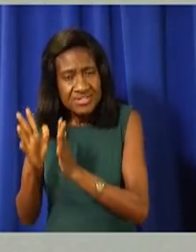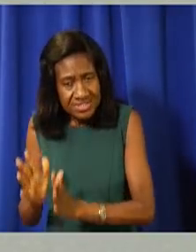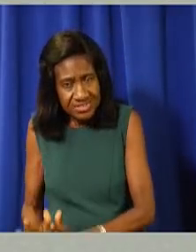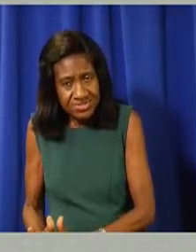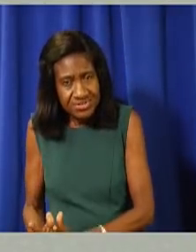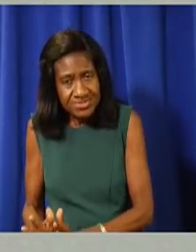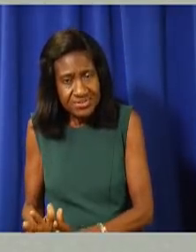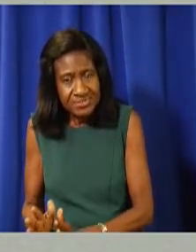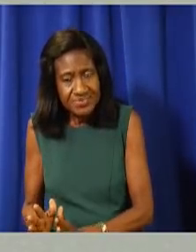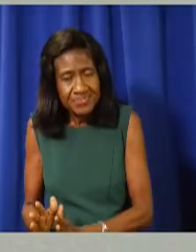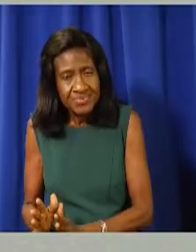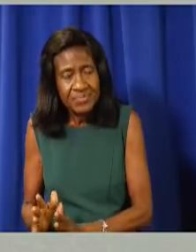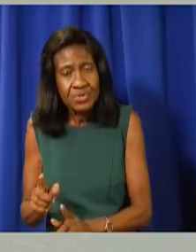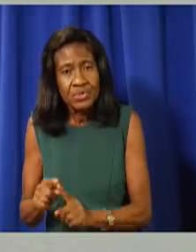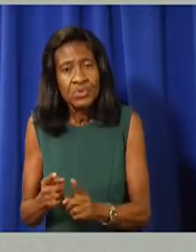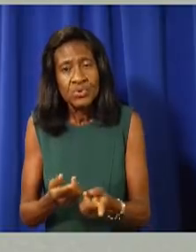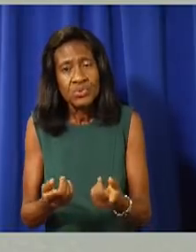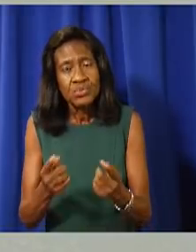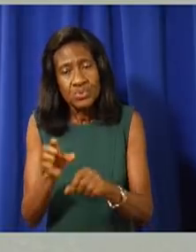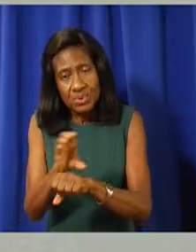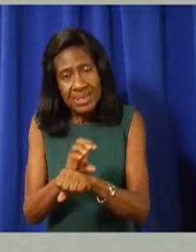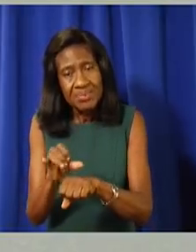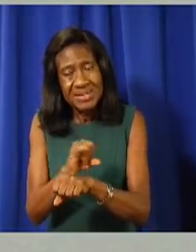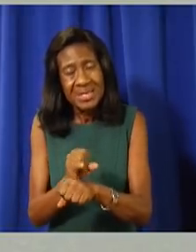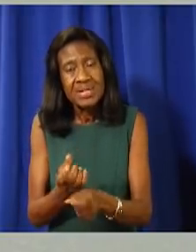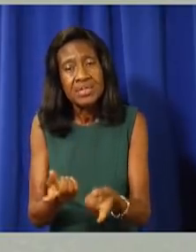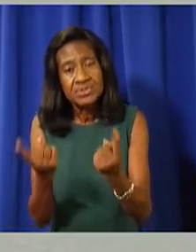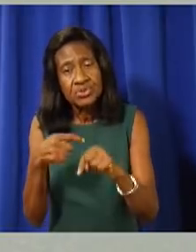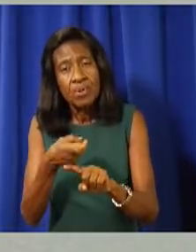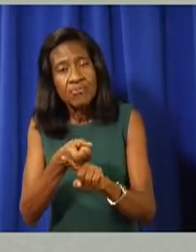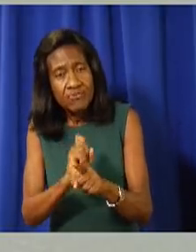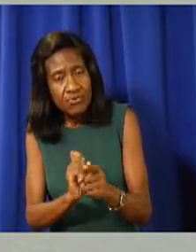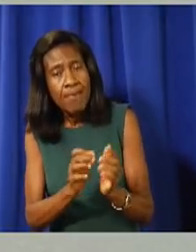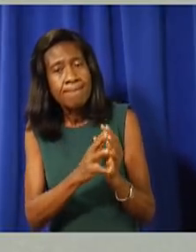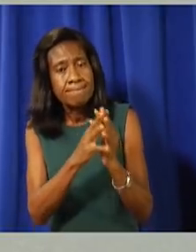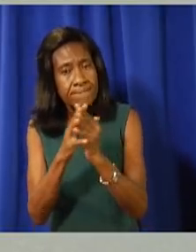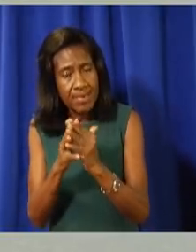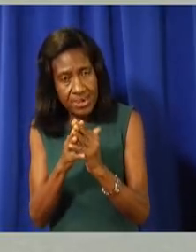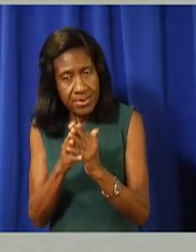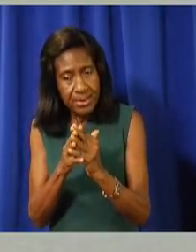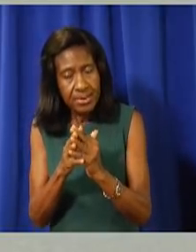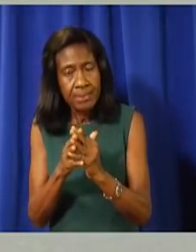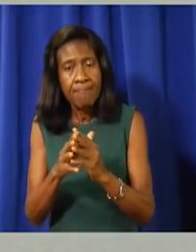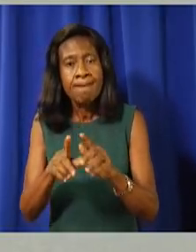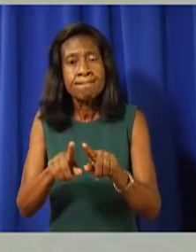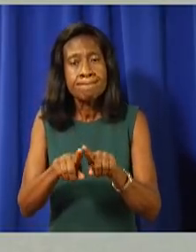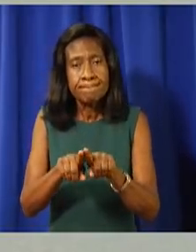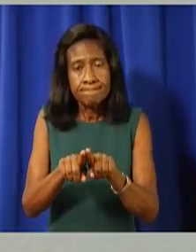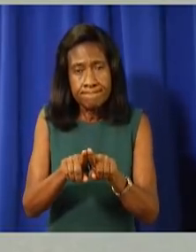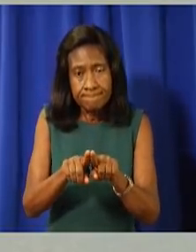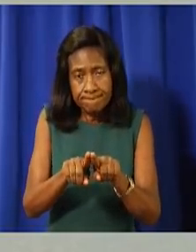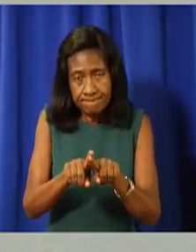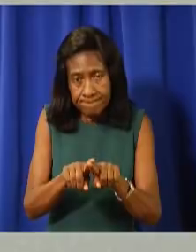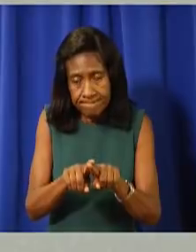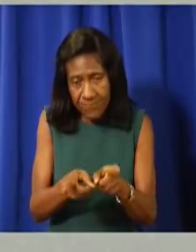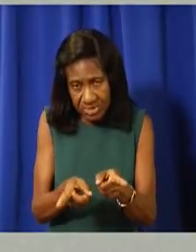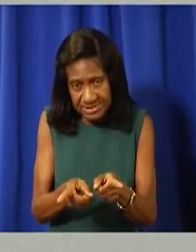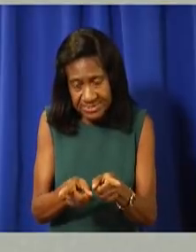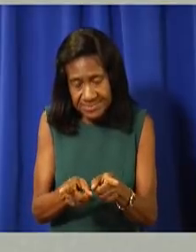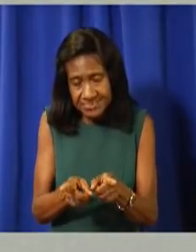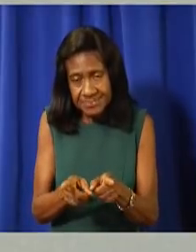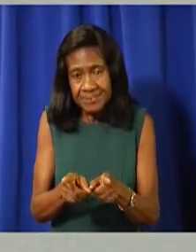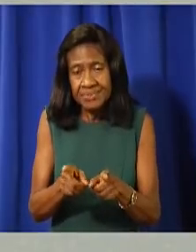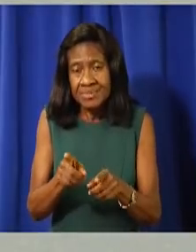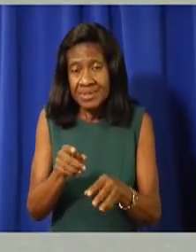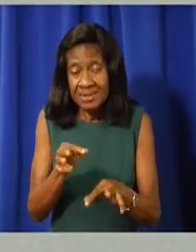residents, we are certainly optimistic that that may be the case. However, if the global situation gives